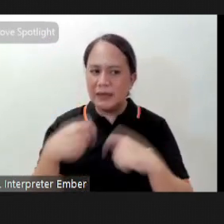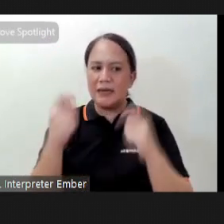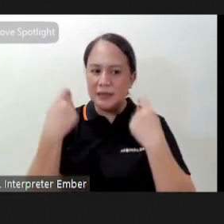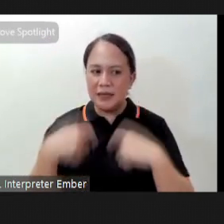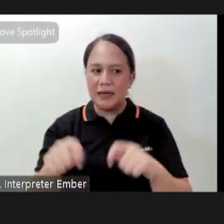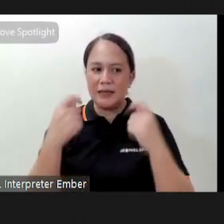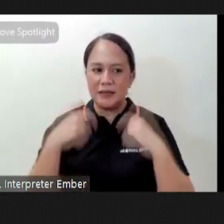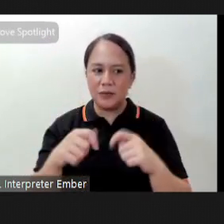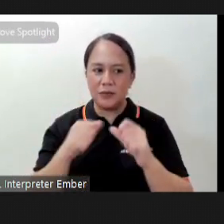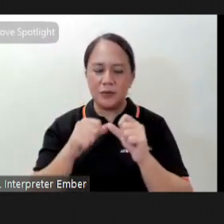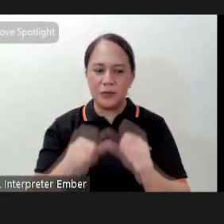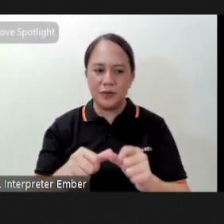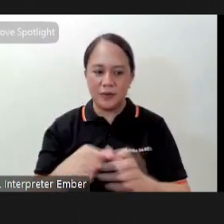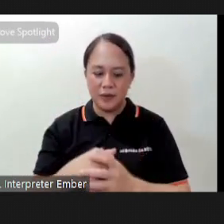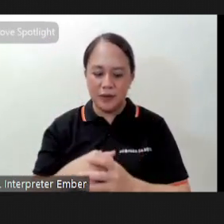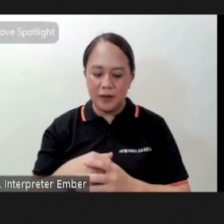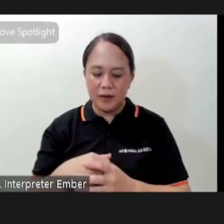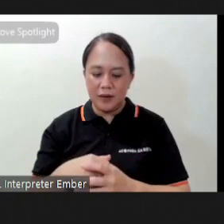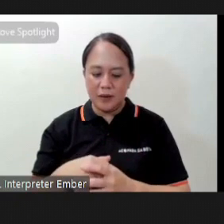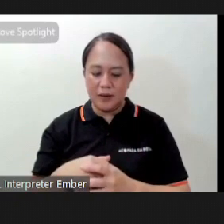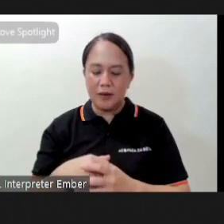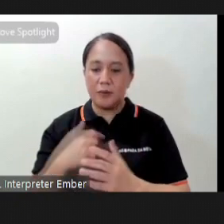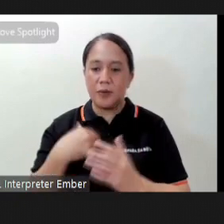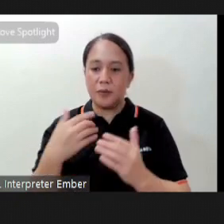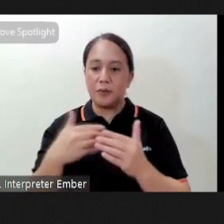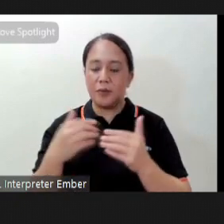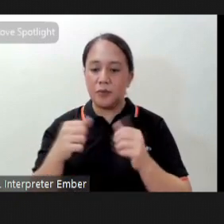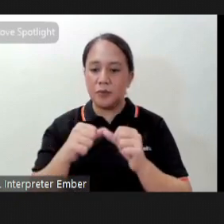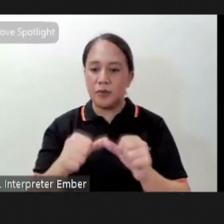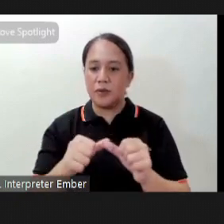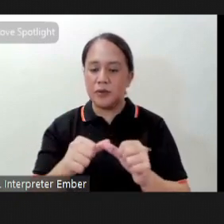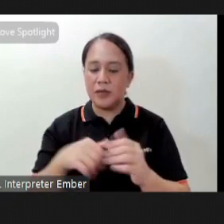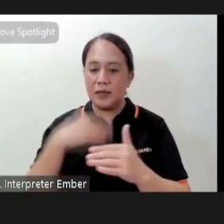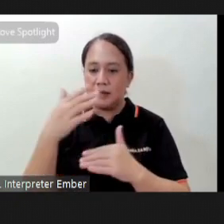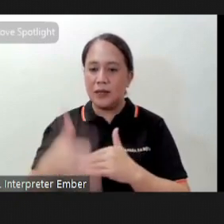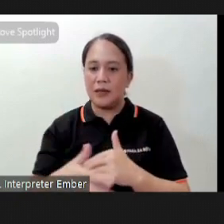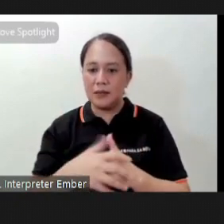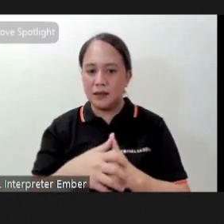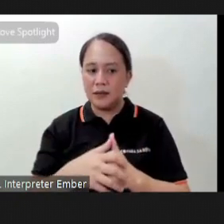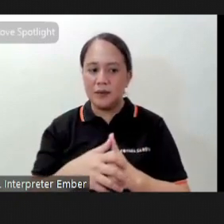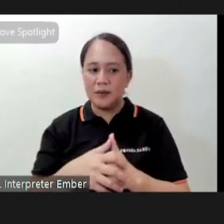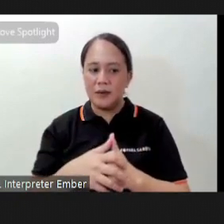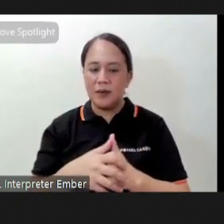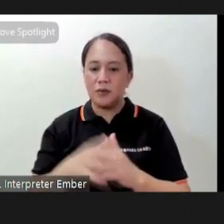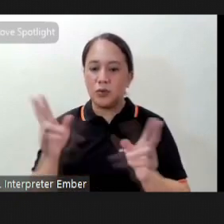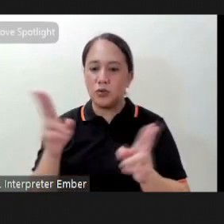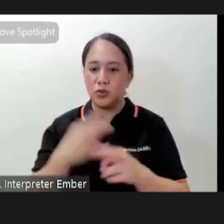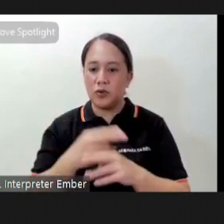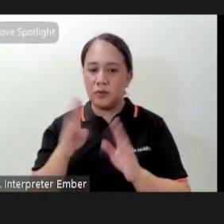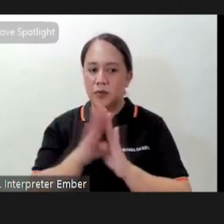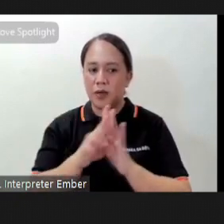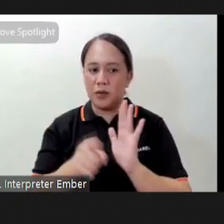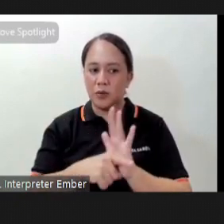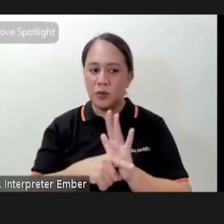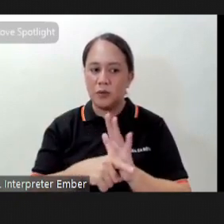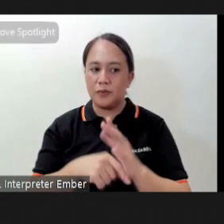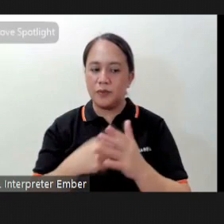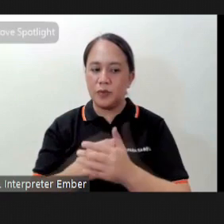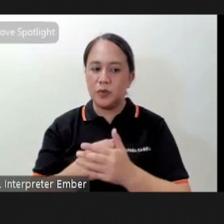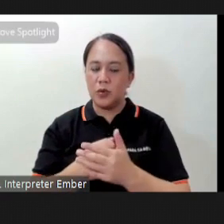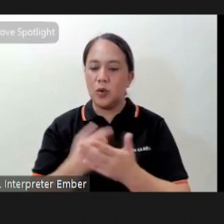as I go on with the powerpoint before I proceed to the next part however I just want to give a quick background on the rope training